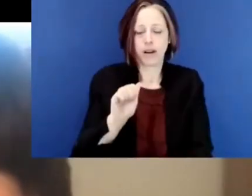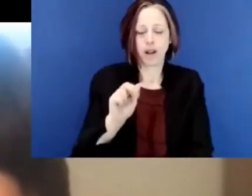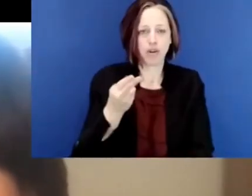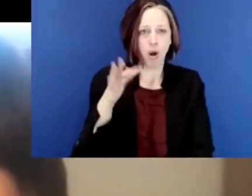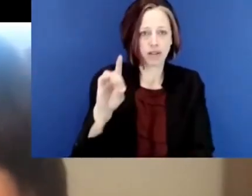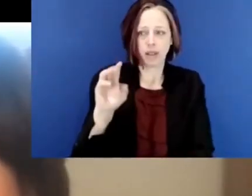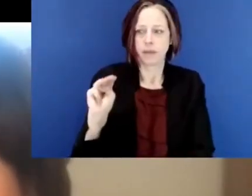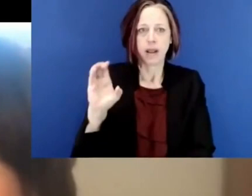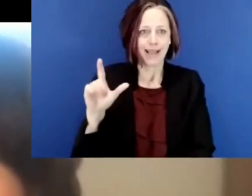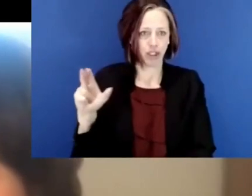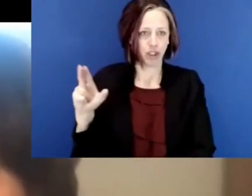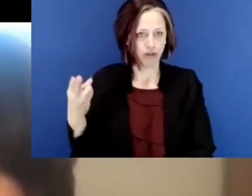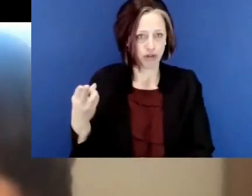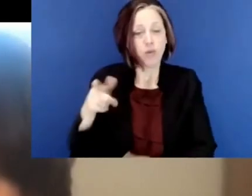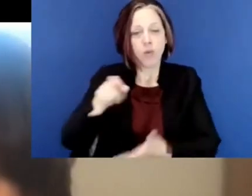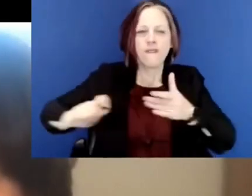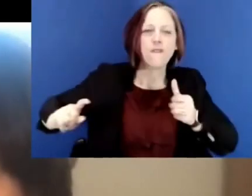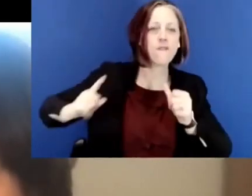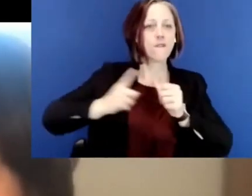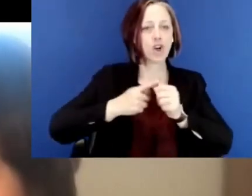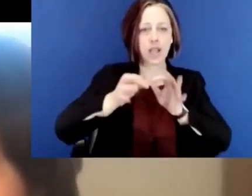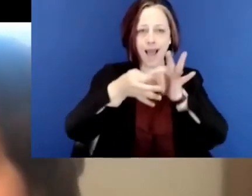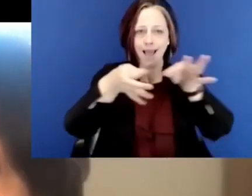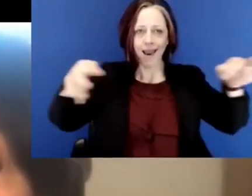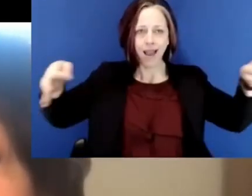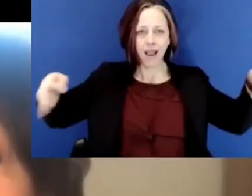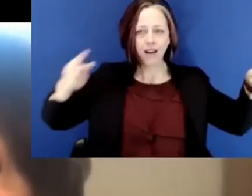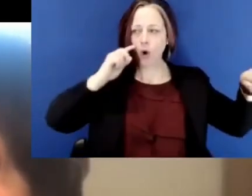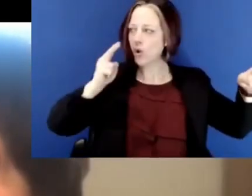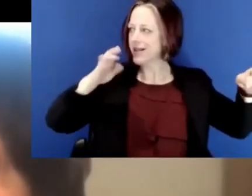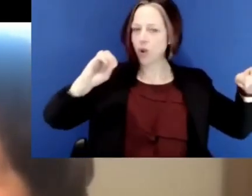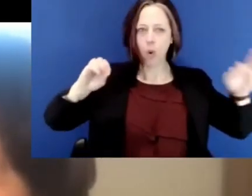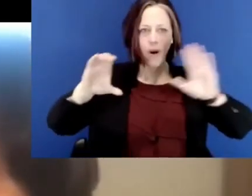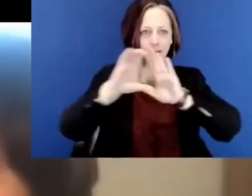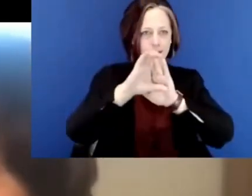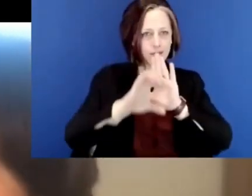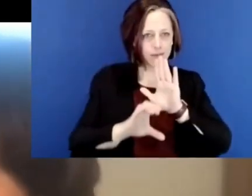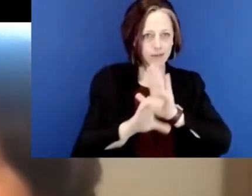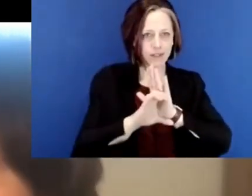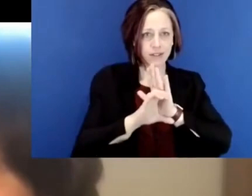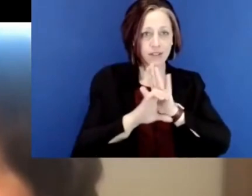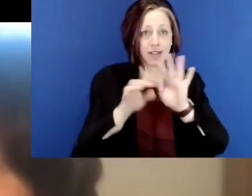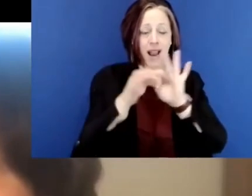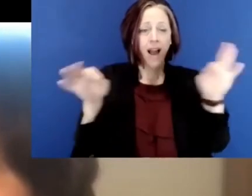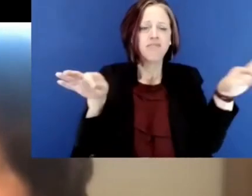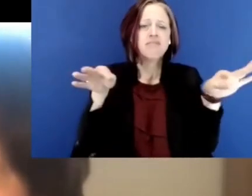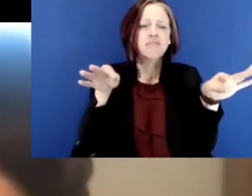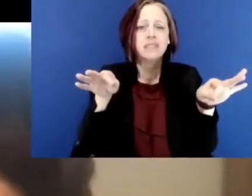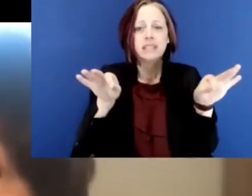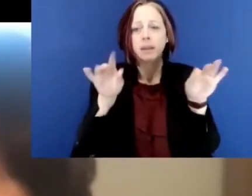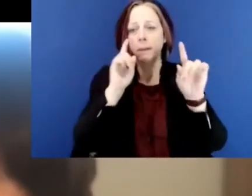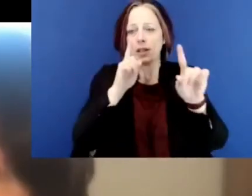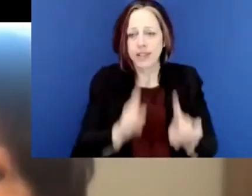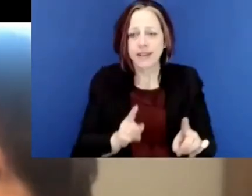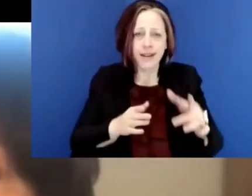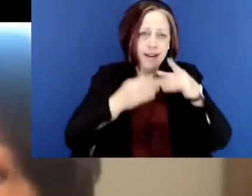American poet Archibald McLeish, who wrote the first line of the UNESCO constitution. And it's